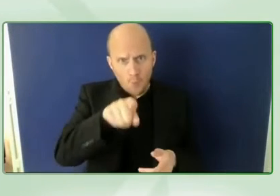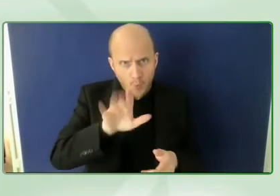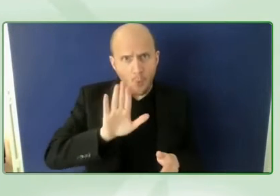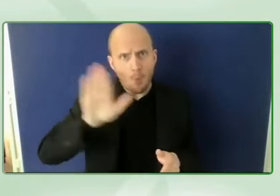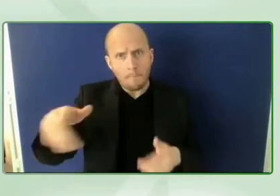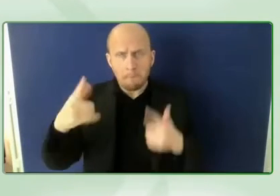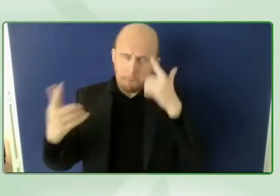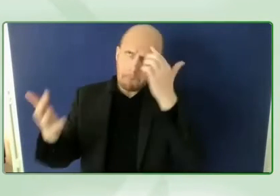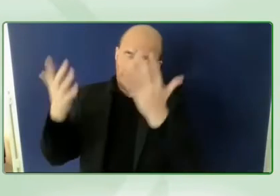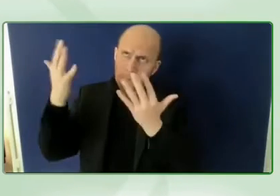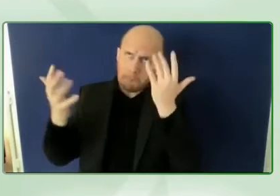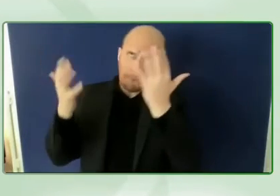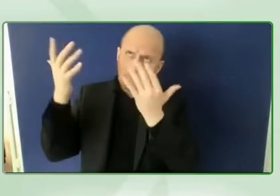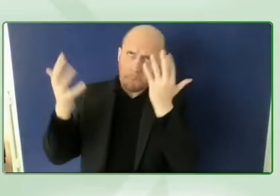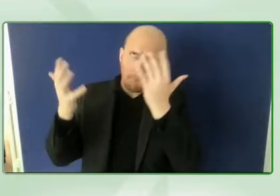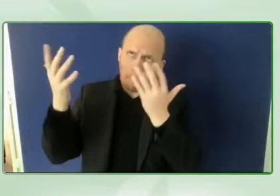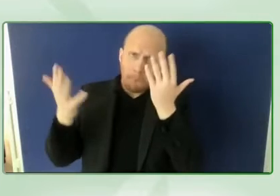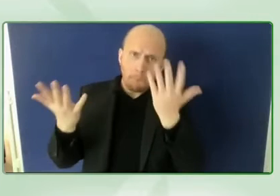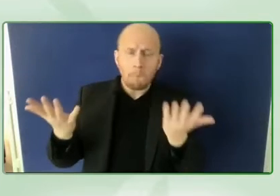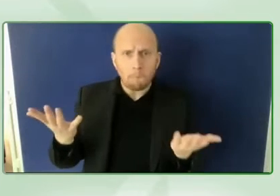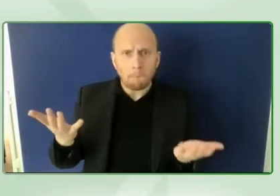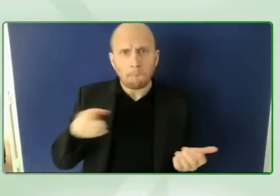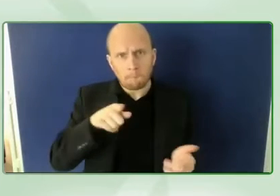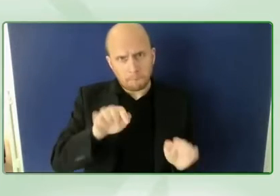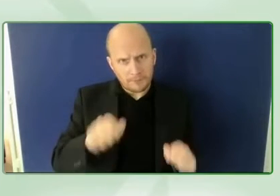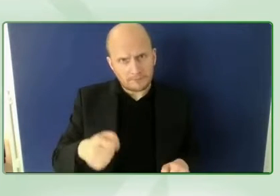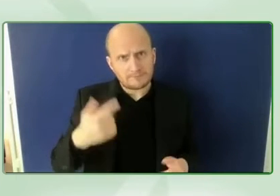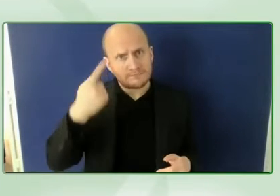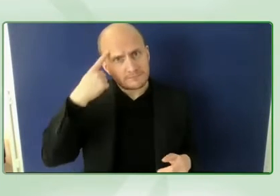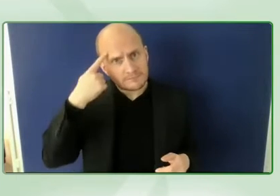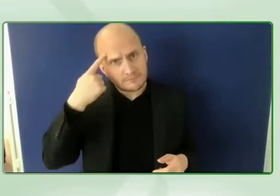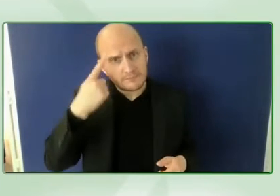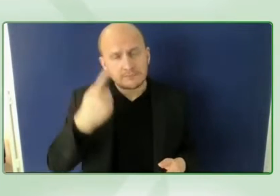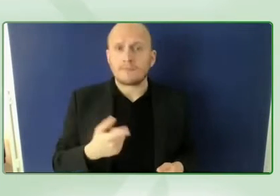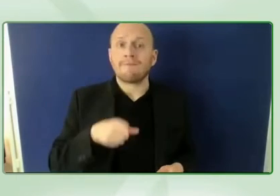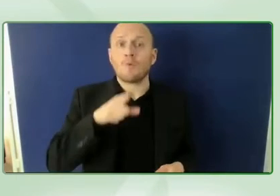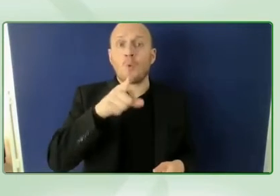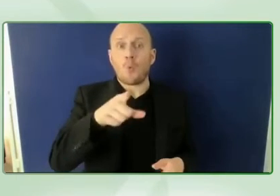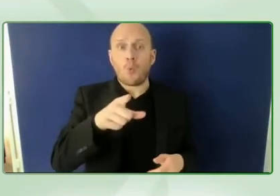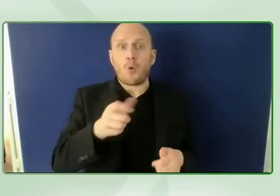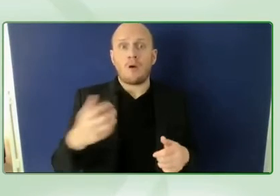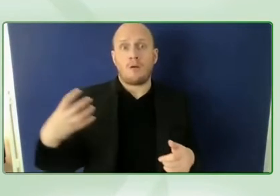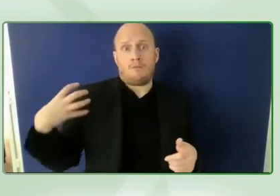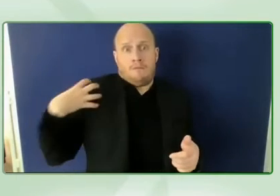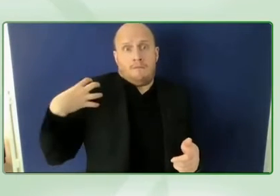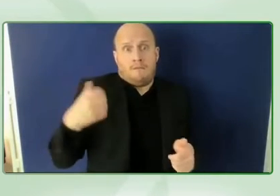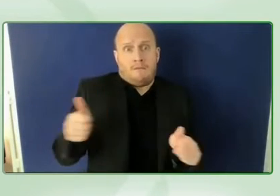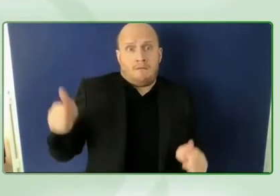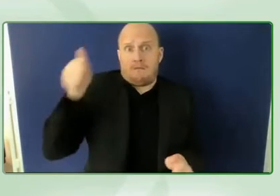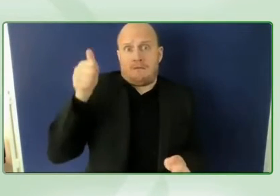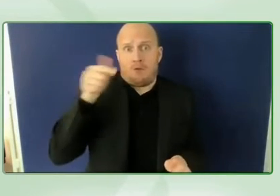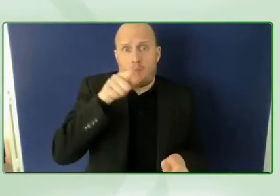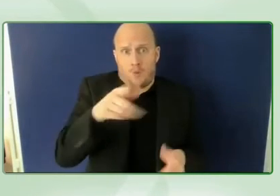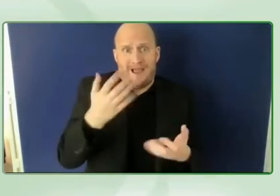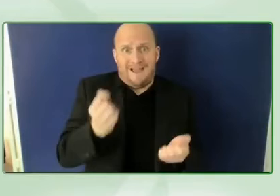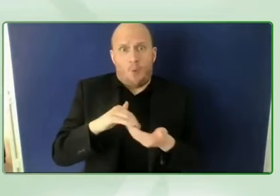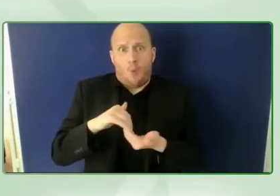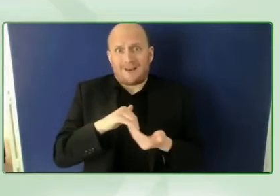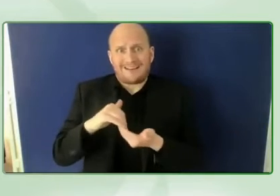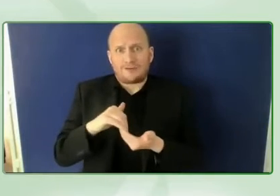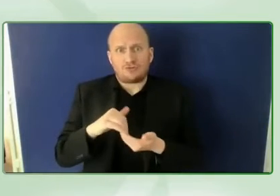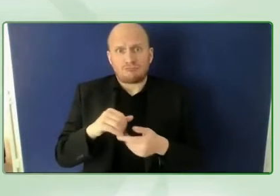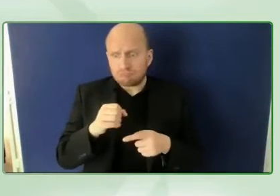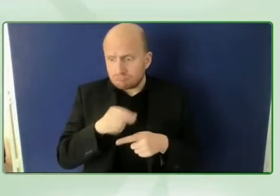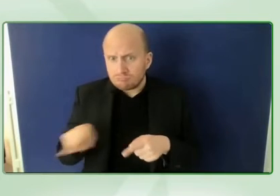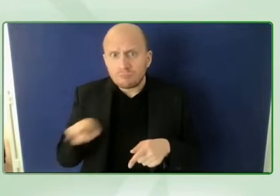organization um how many persons with disabilities are in your workforce uh any advertising campaigns that you